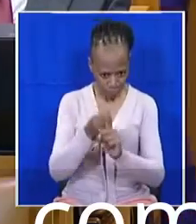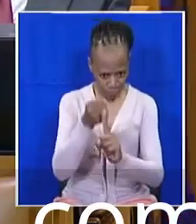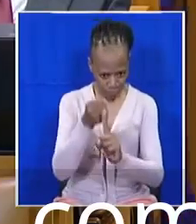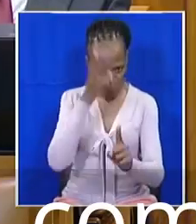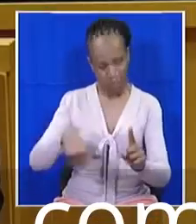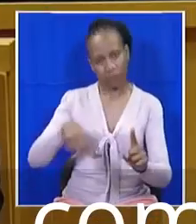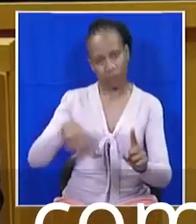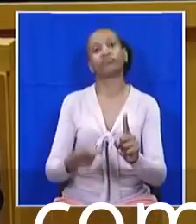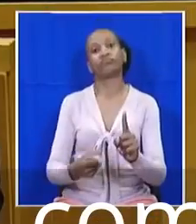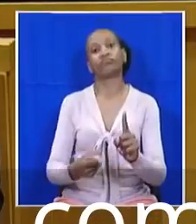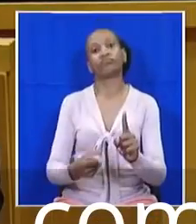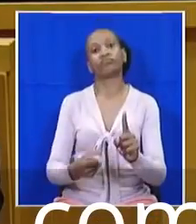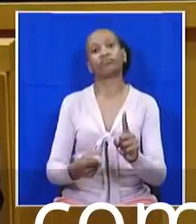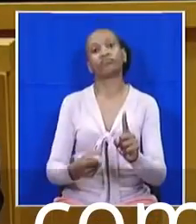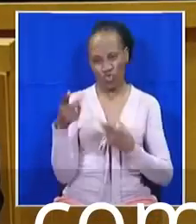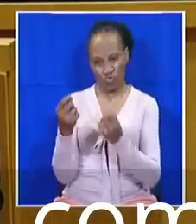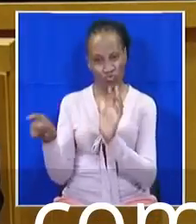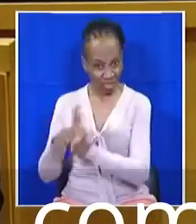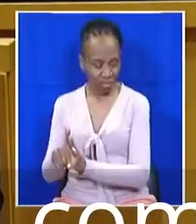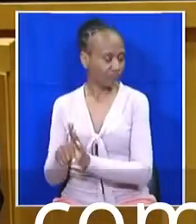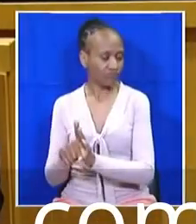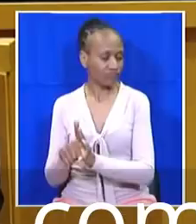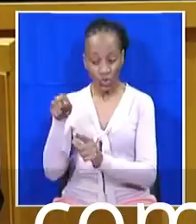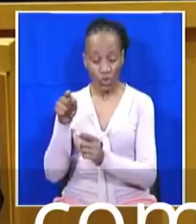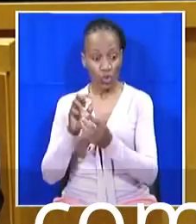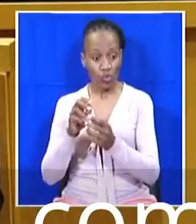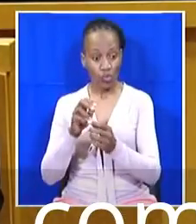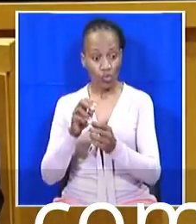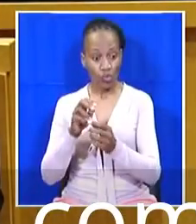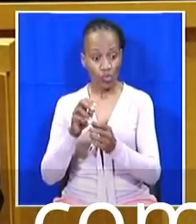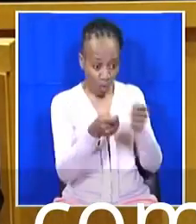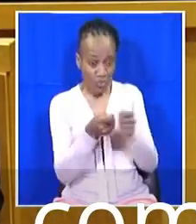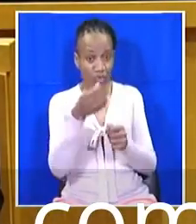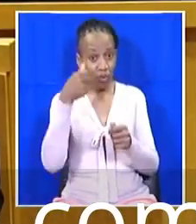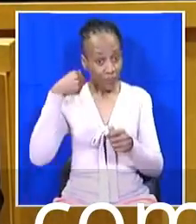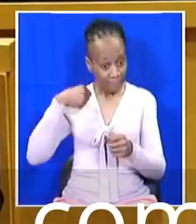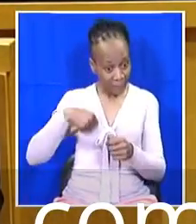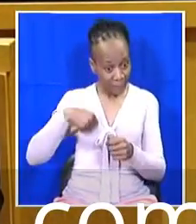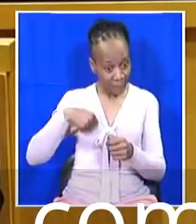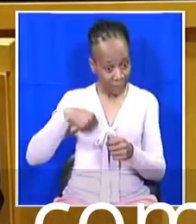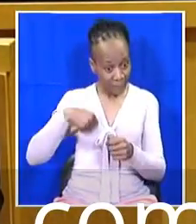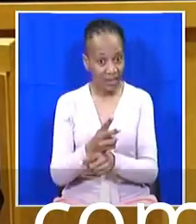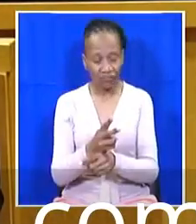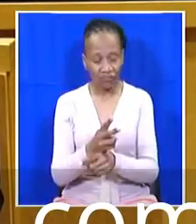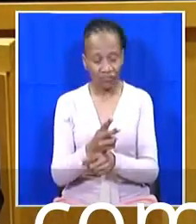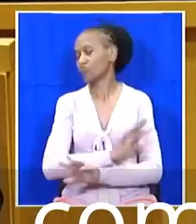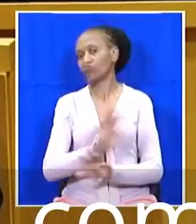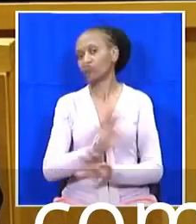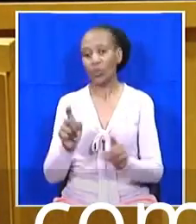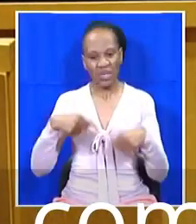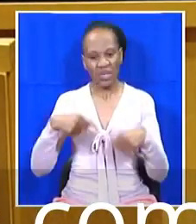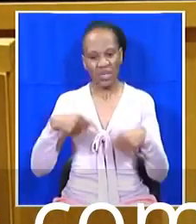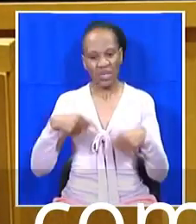can to prevent you from doing that. You will not take those municipalities back from the voters through the back door and through nefarious